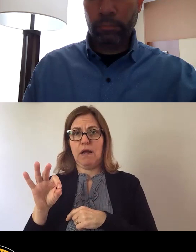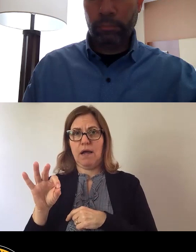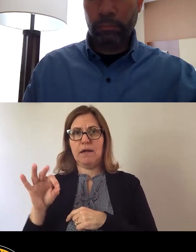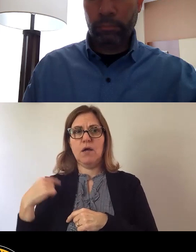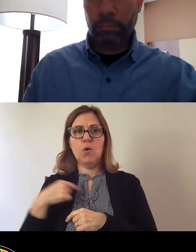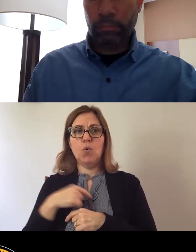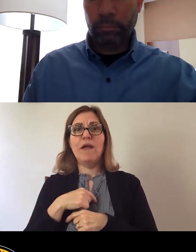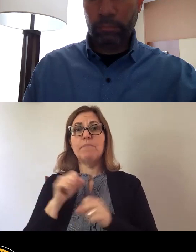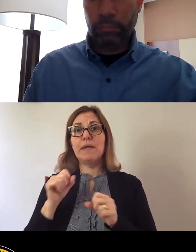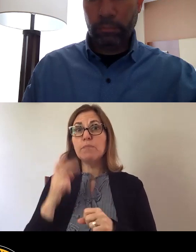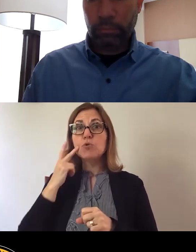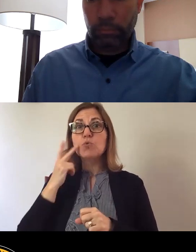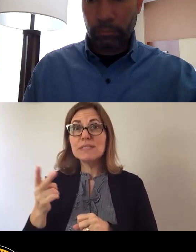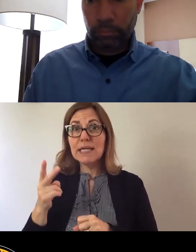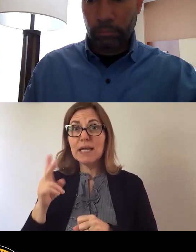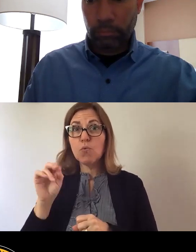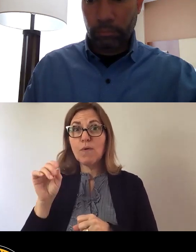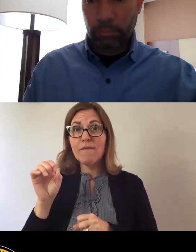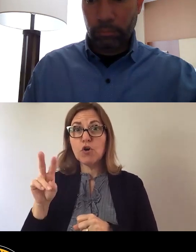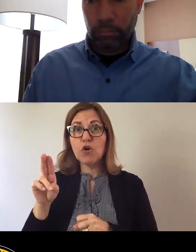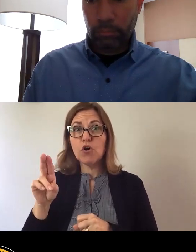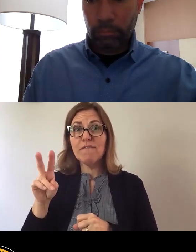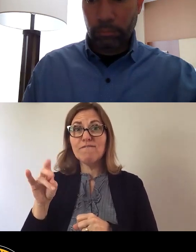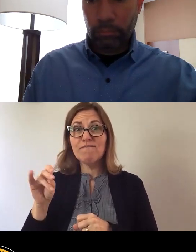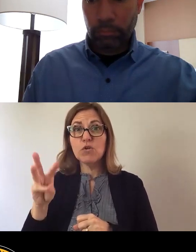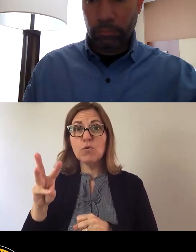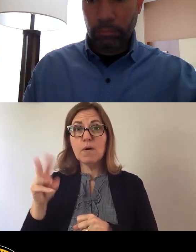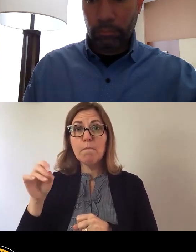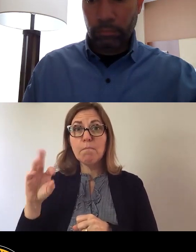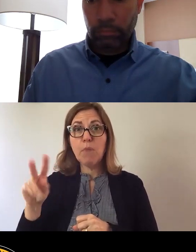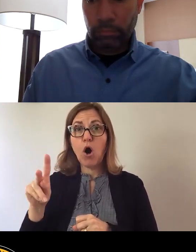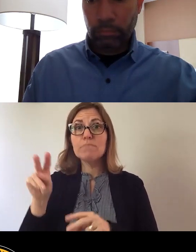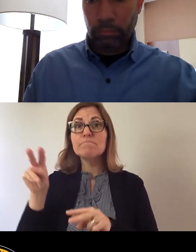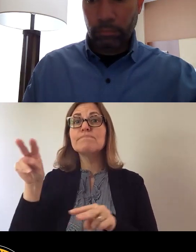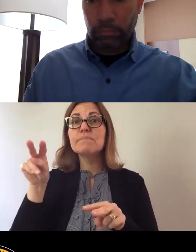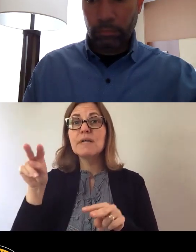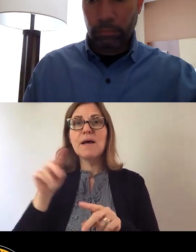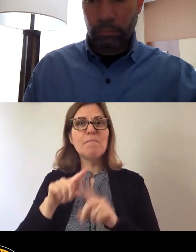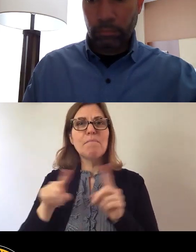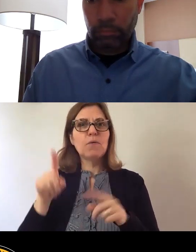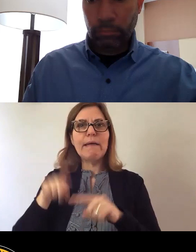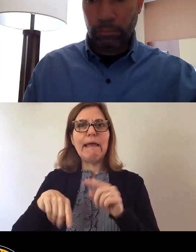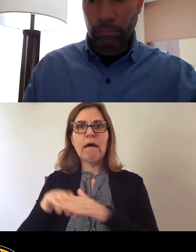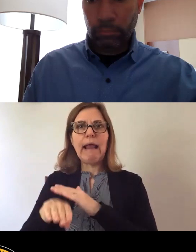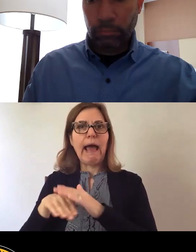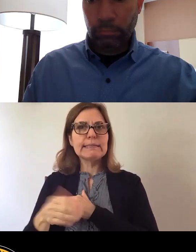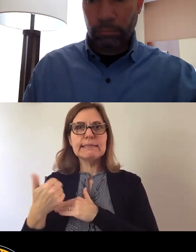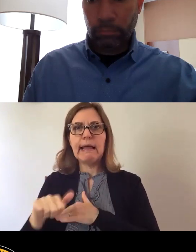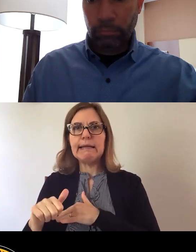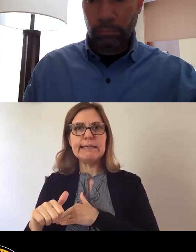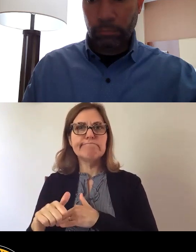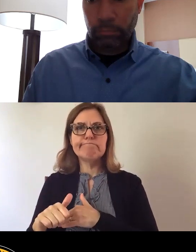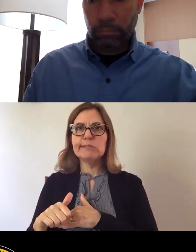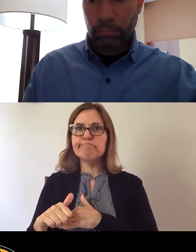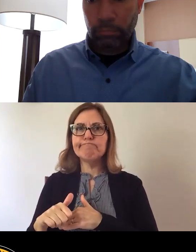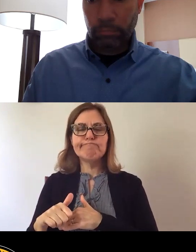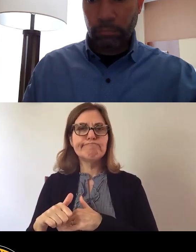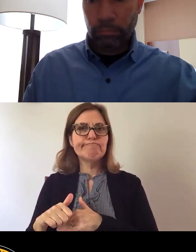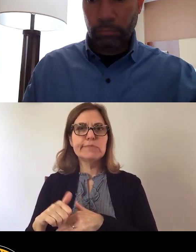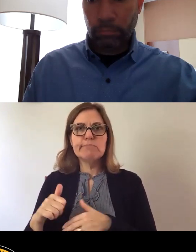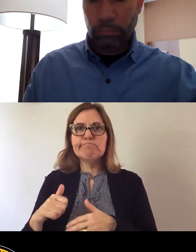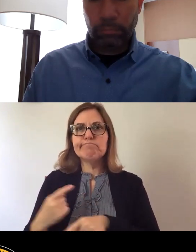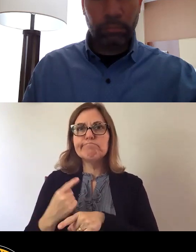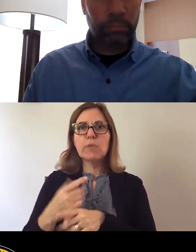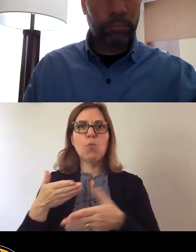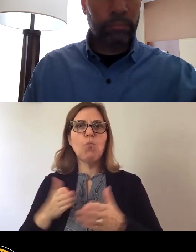Riverview Park as it sits there but not really access it in any sort of practical way. This has been a huge issue